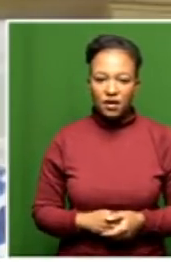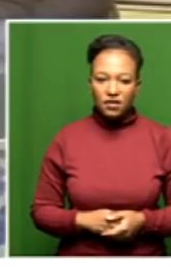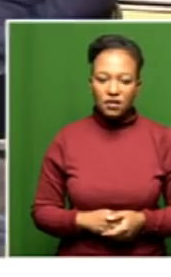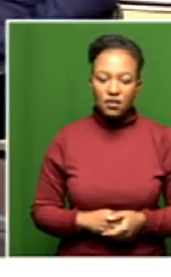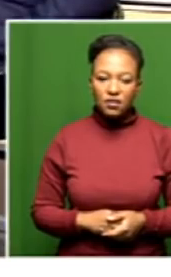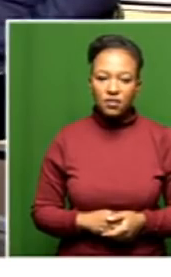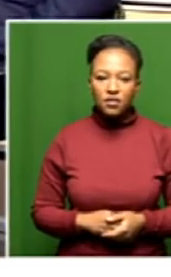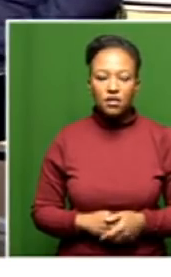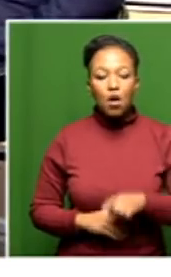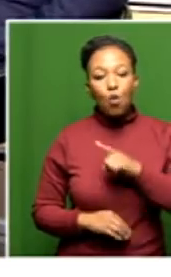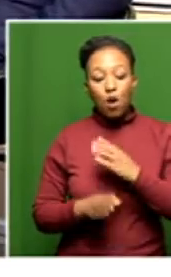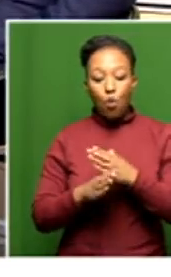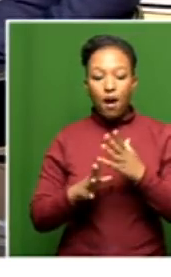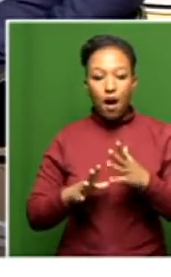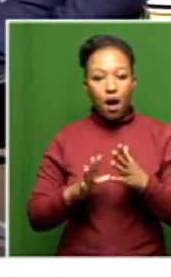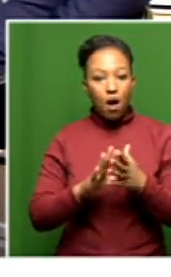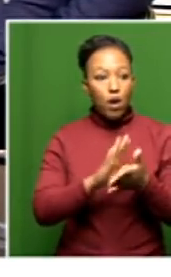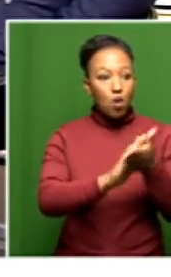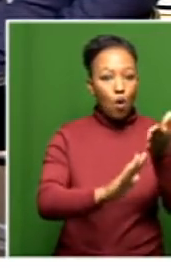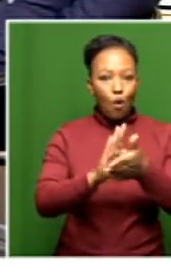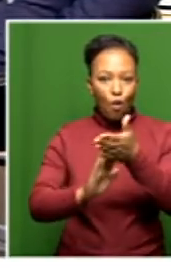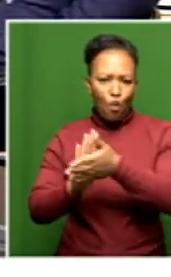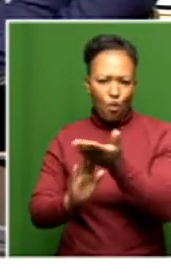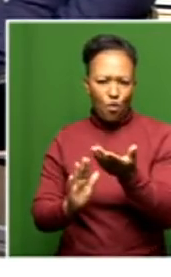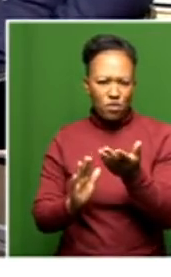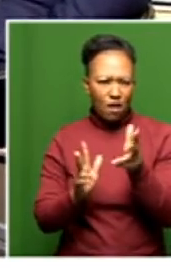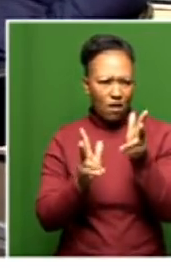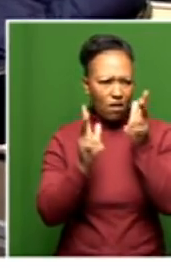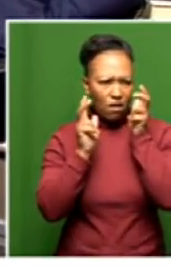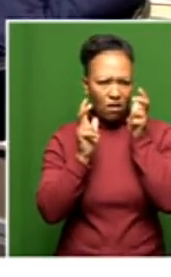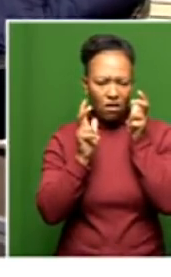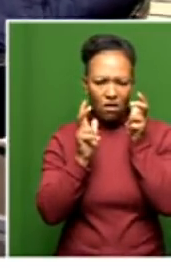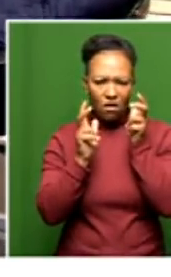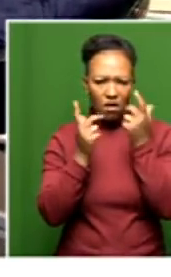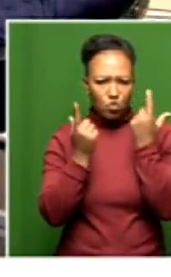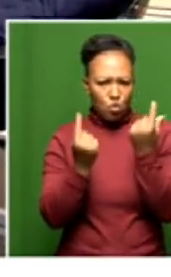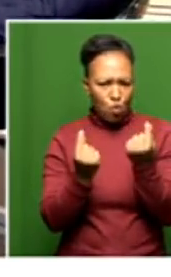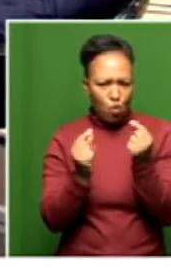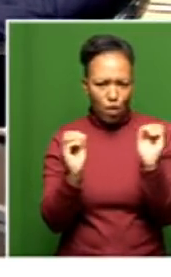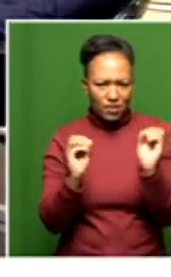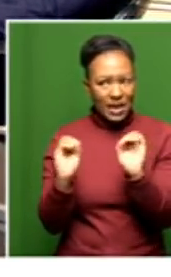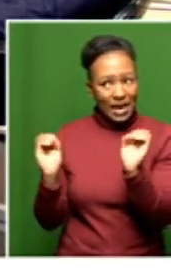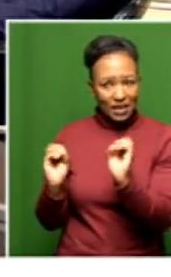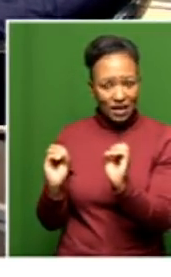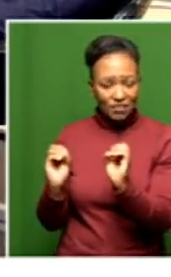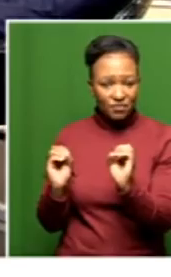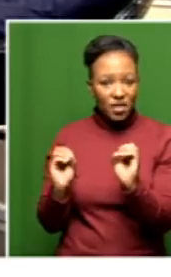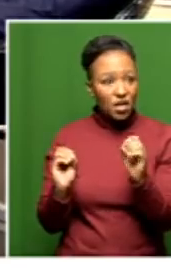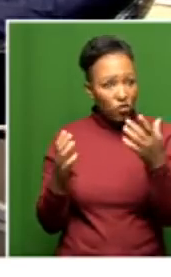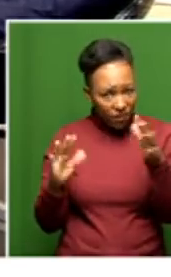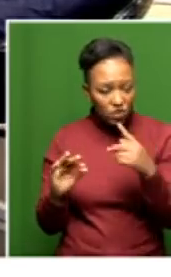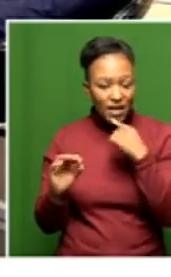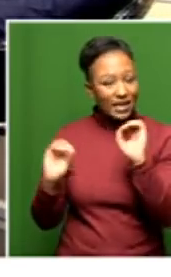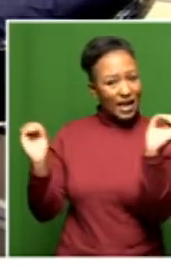those workers walk out of there, what are they walking out with? They've been with your facility for how long? As you say, they walk out with